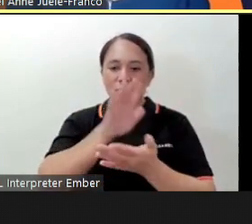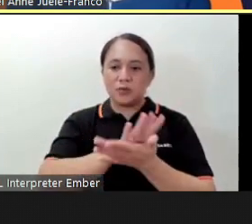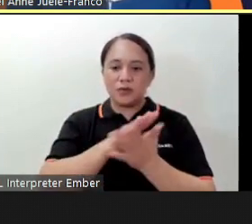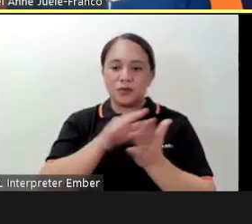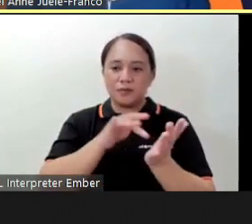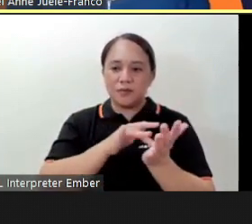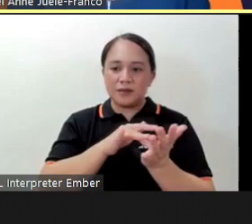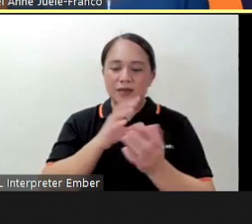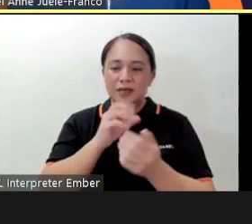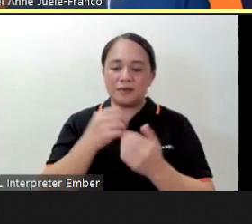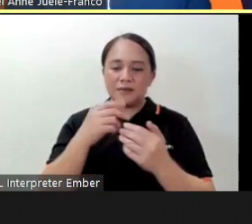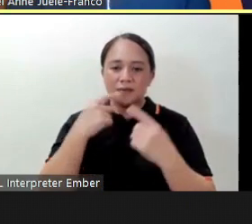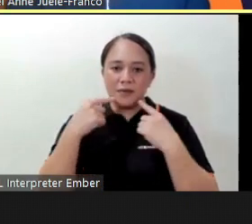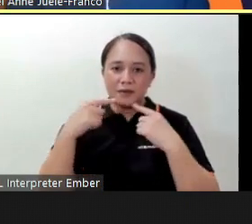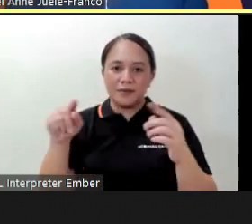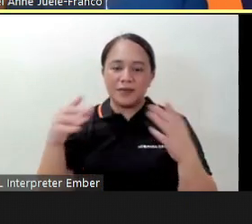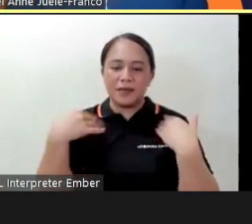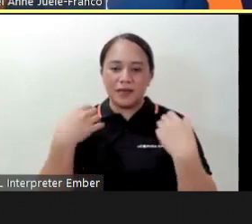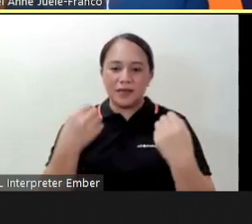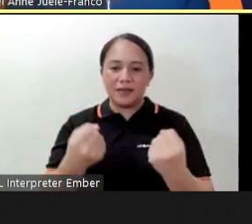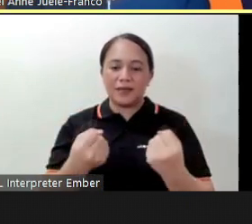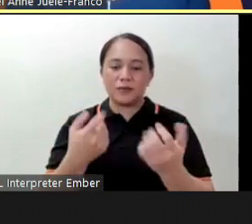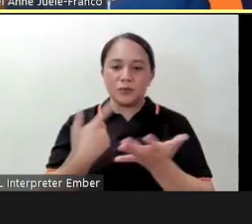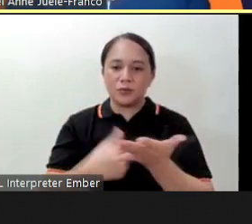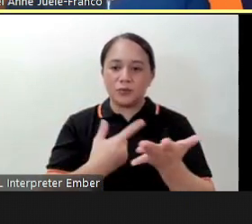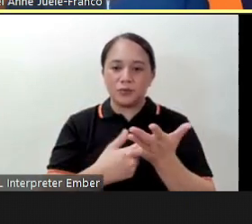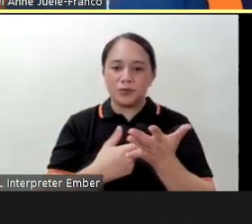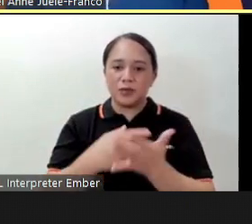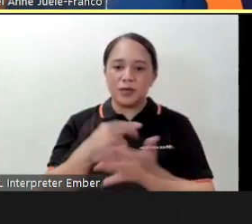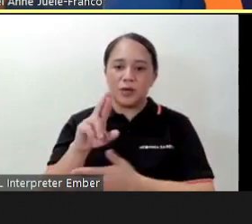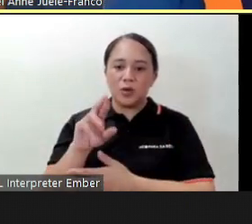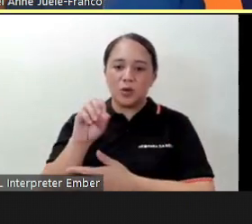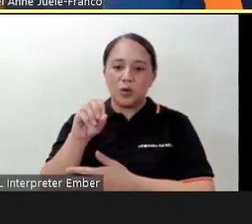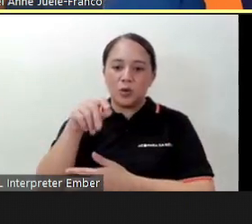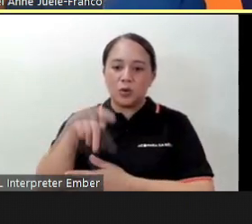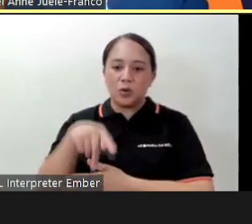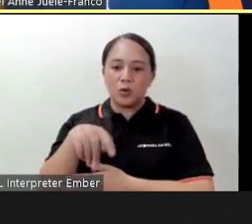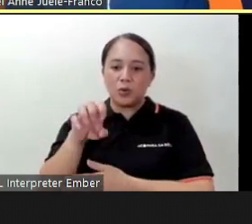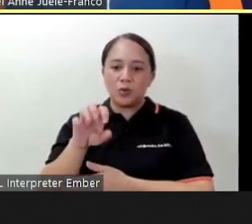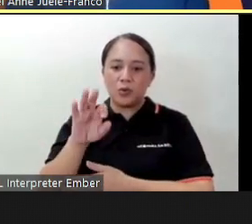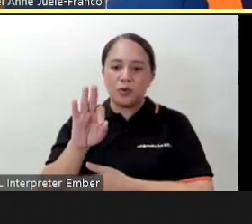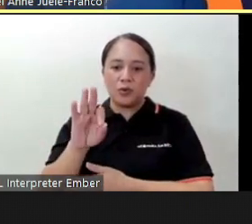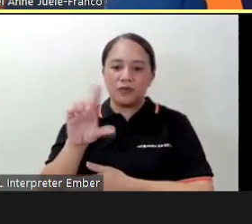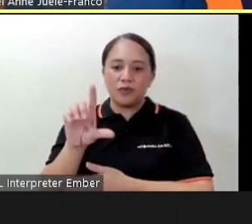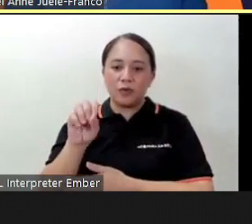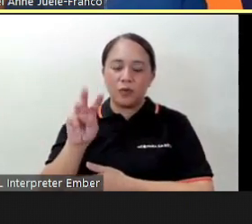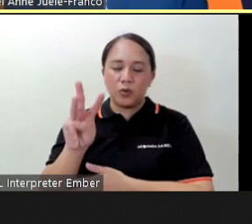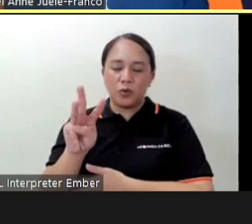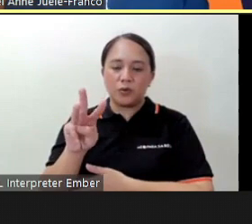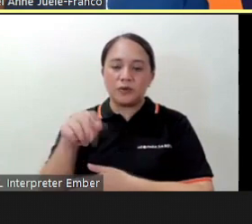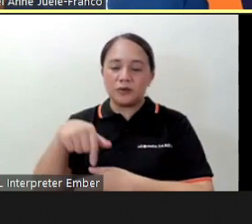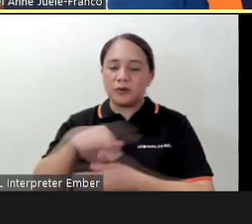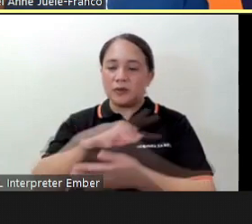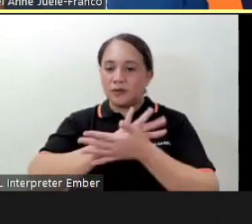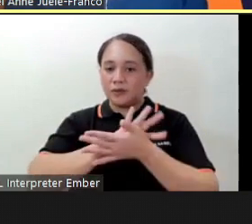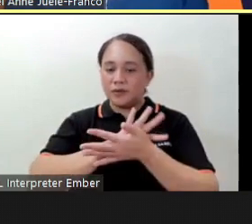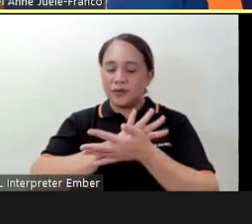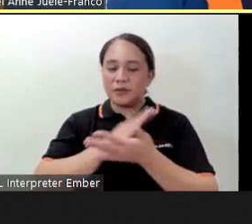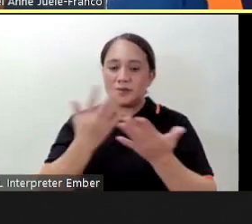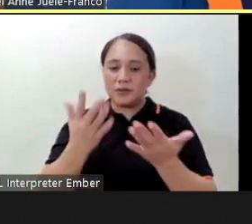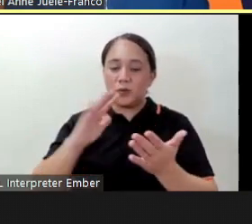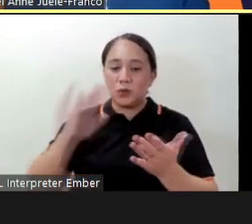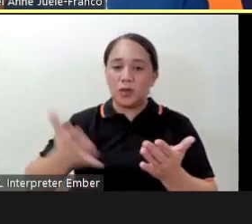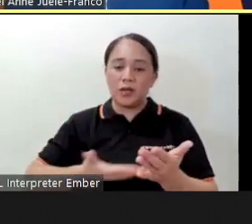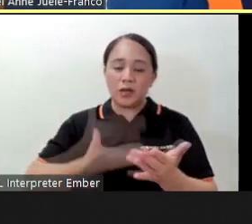and Public Health to discuss rope flowing through the pandemic ladies and gentlemen let us give a warm